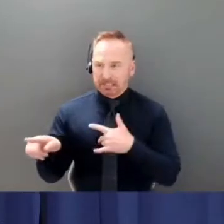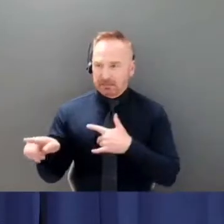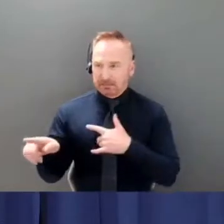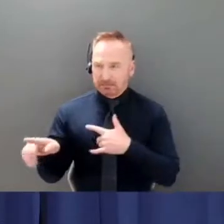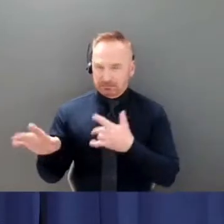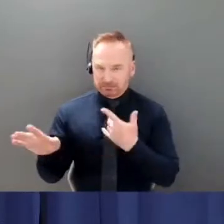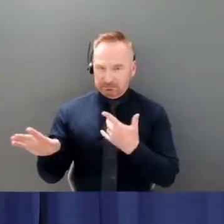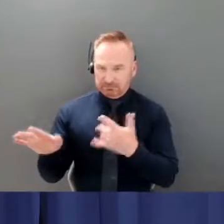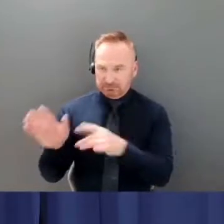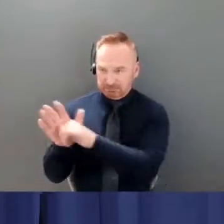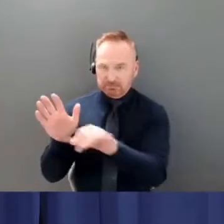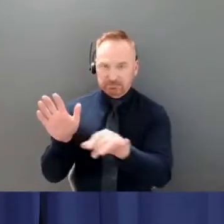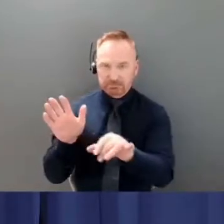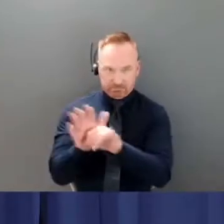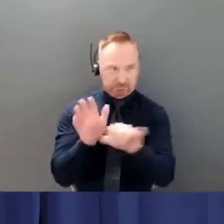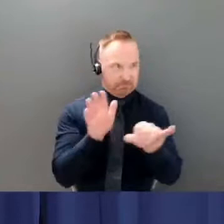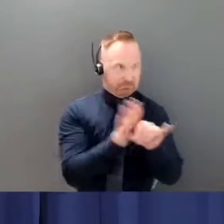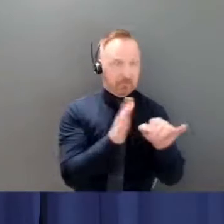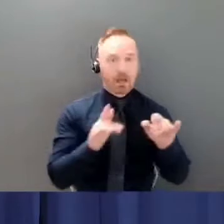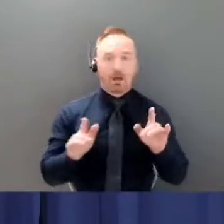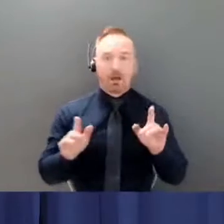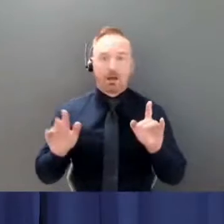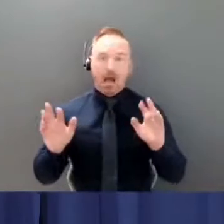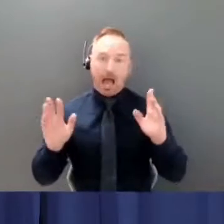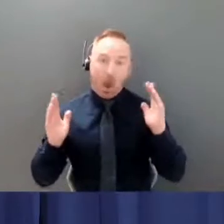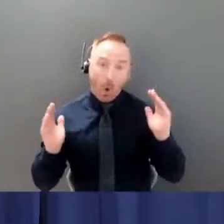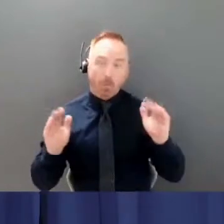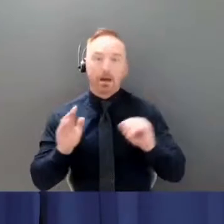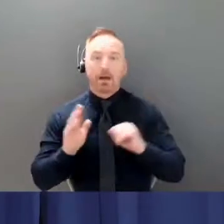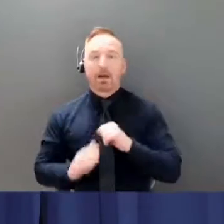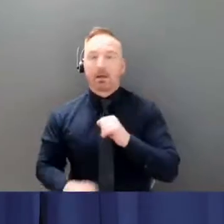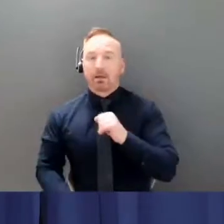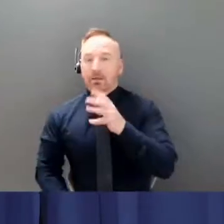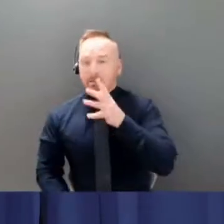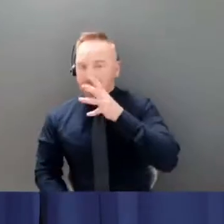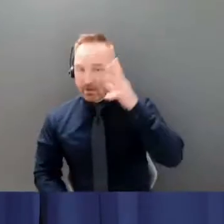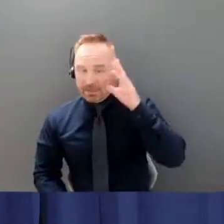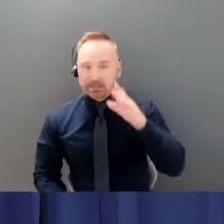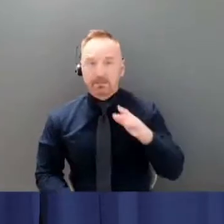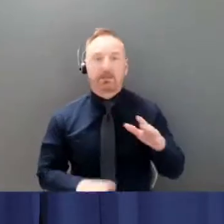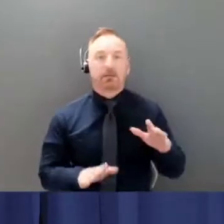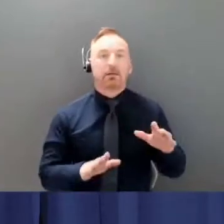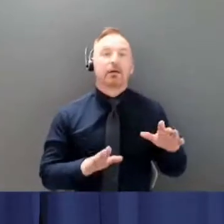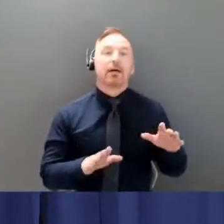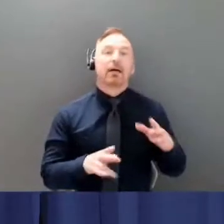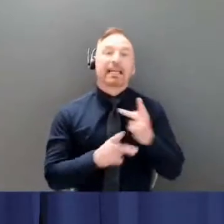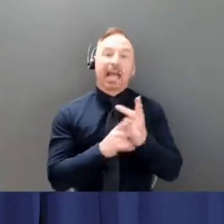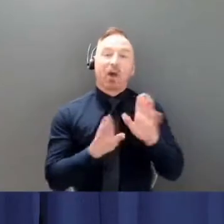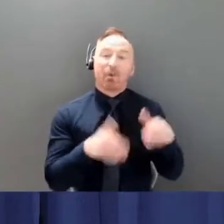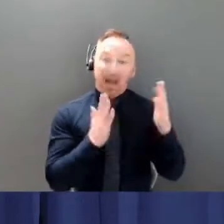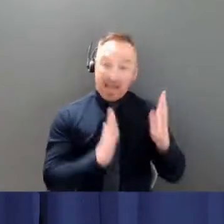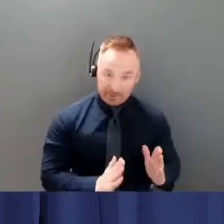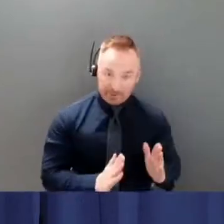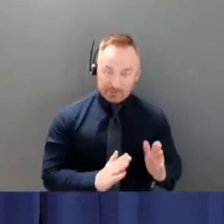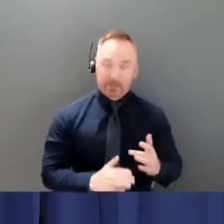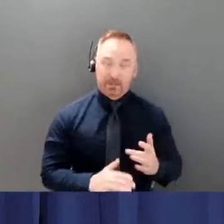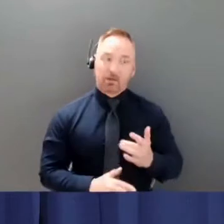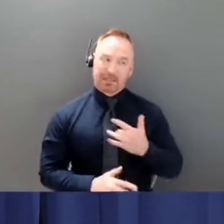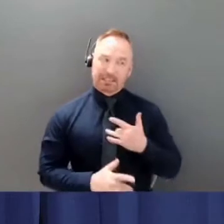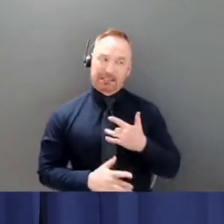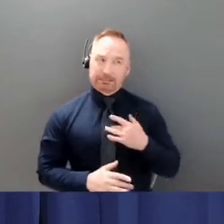and caregivers will support keeping their children home from daycares unless they are essential or critical workers